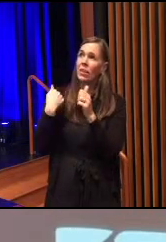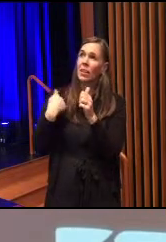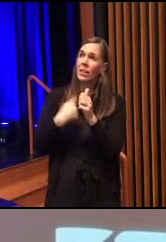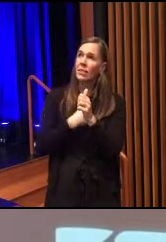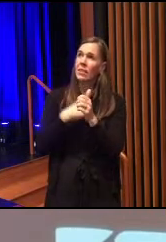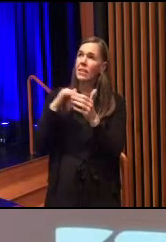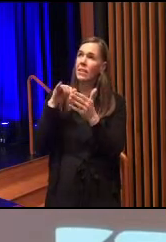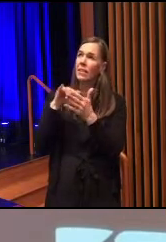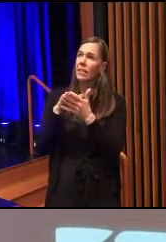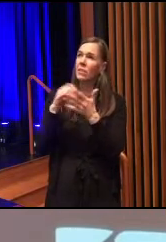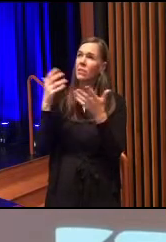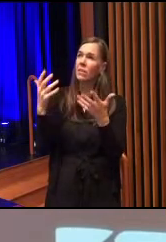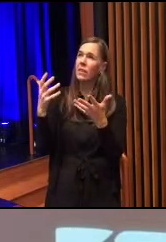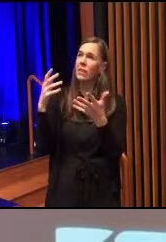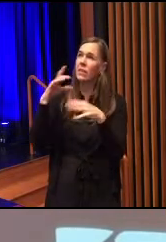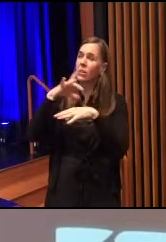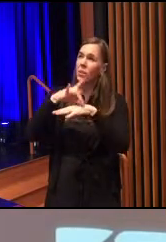is yours.